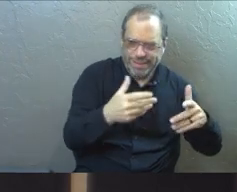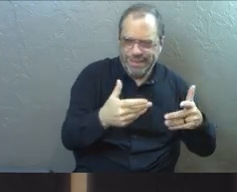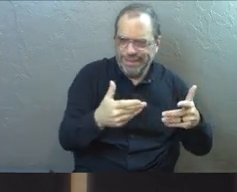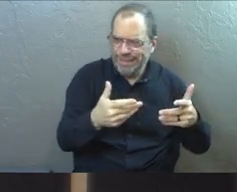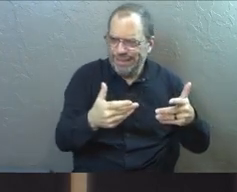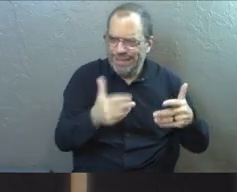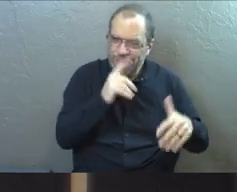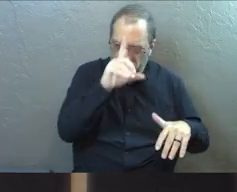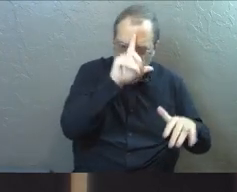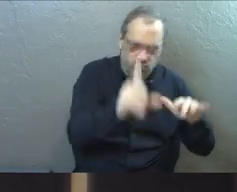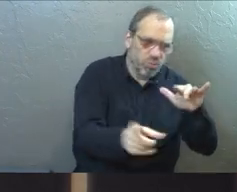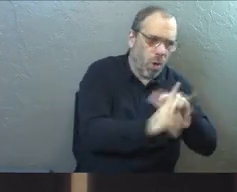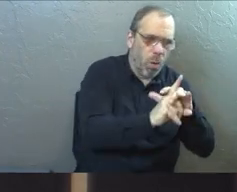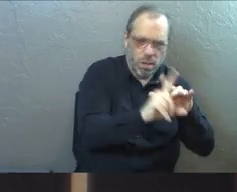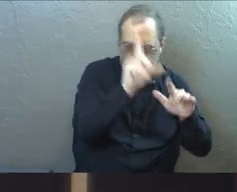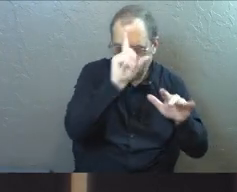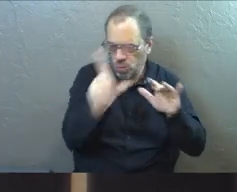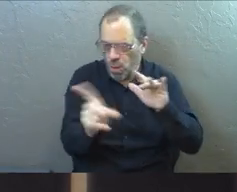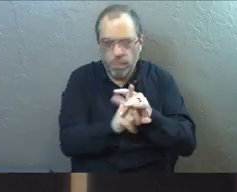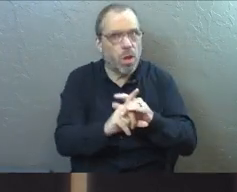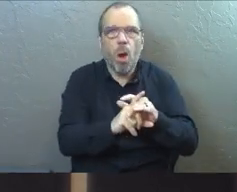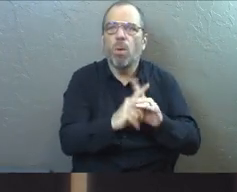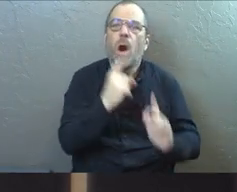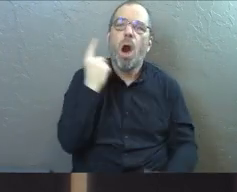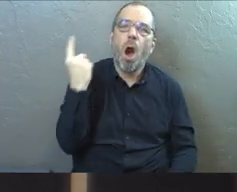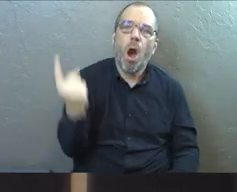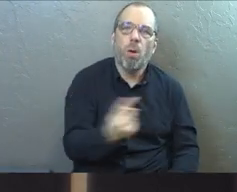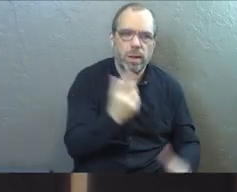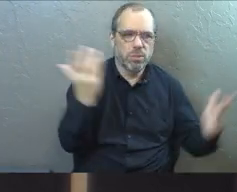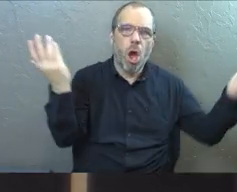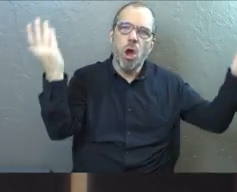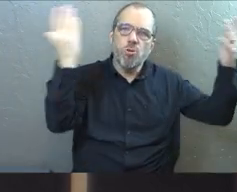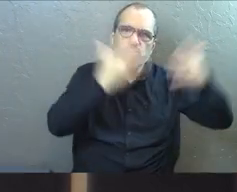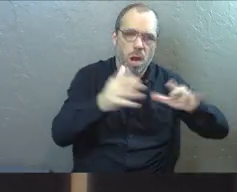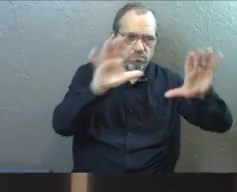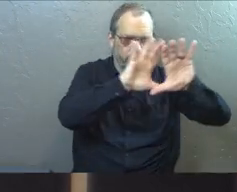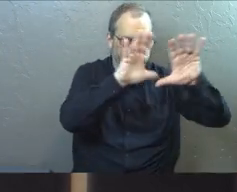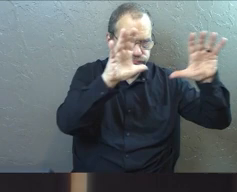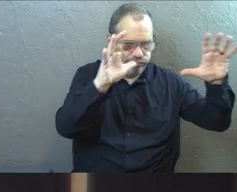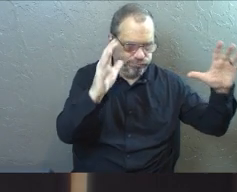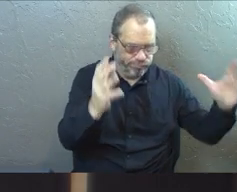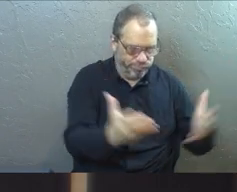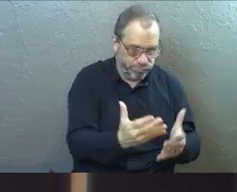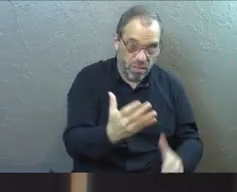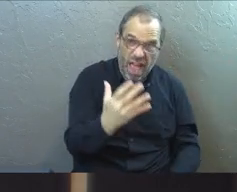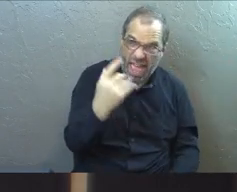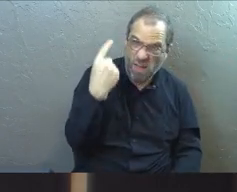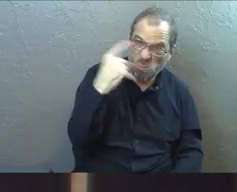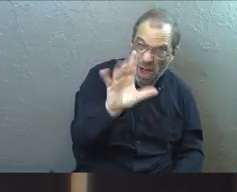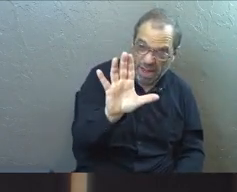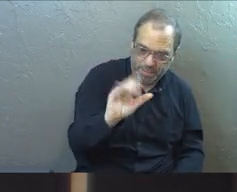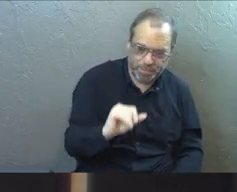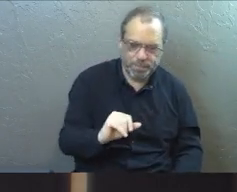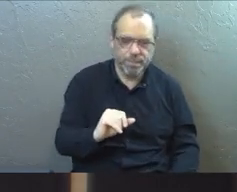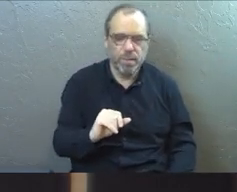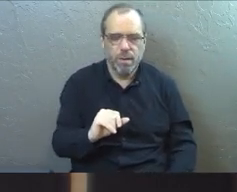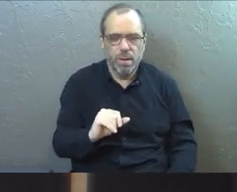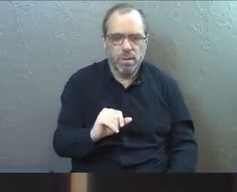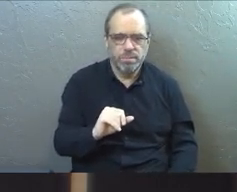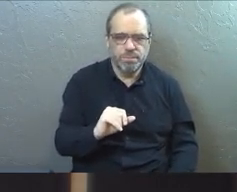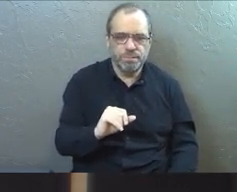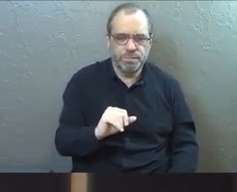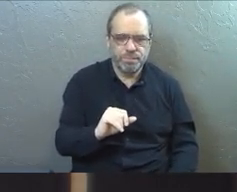something that kind of pops up here and there, but it's always around. And we're going talk about why that is. But one of the foundational